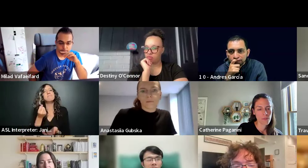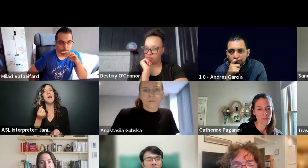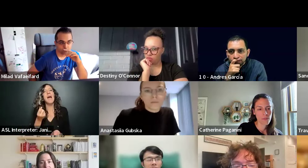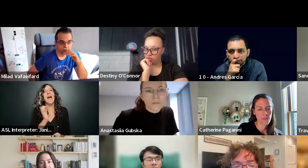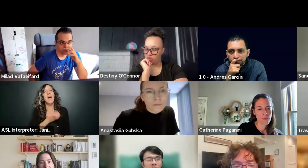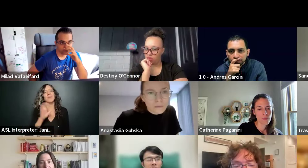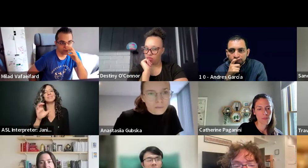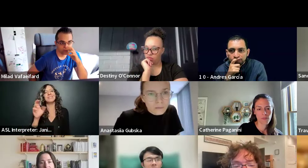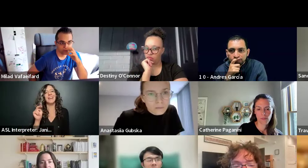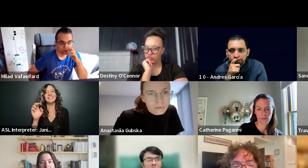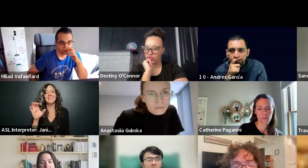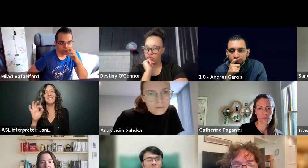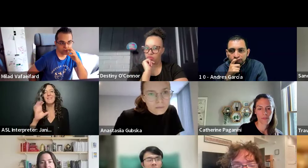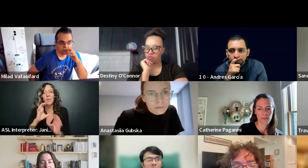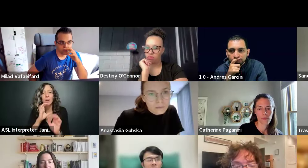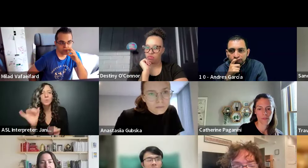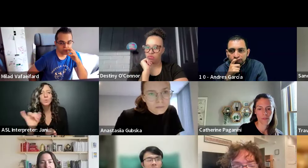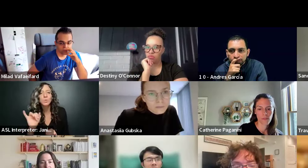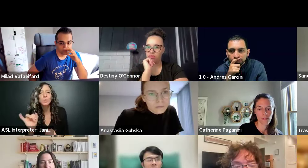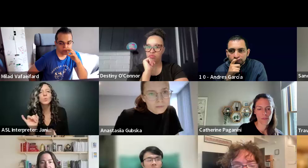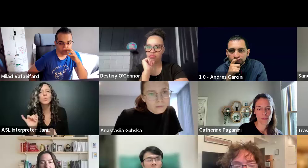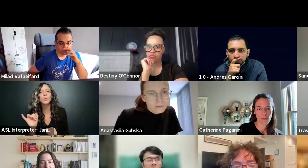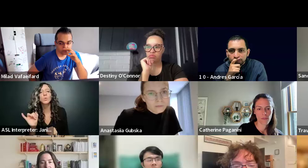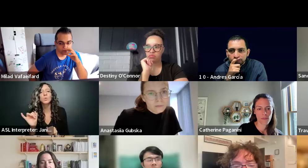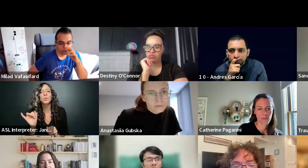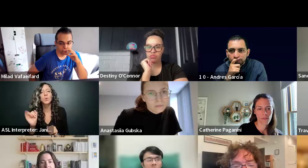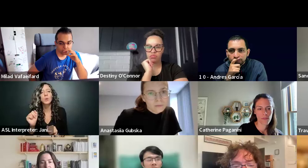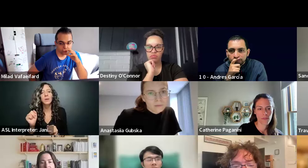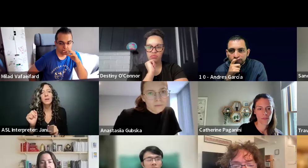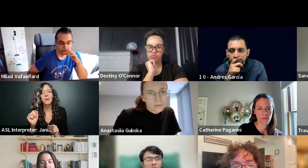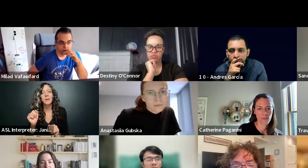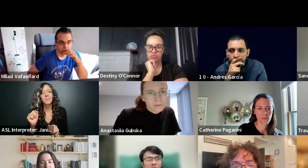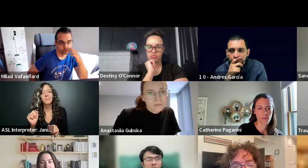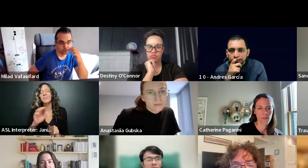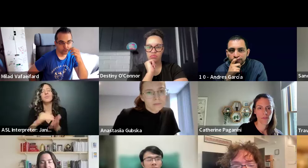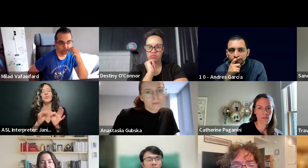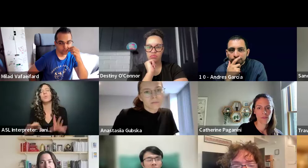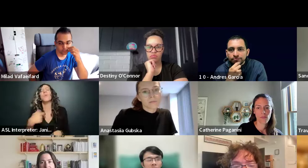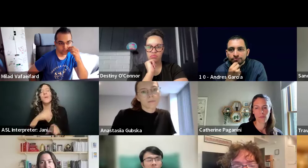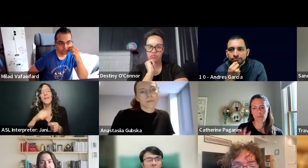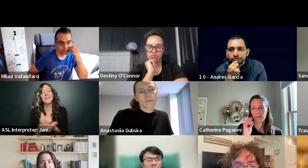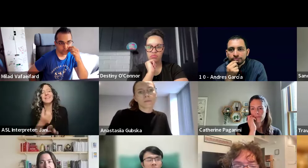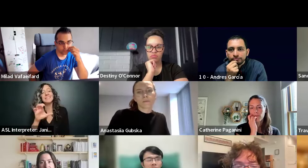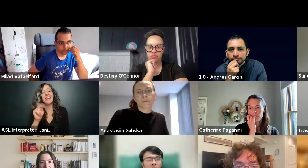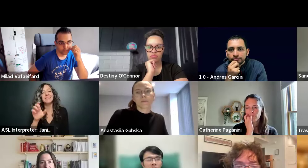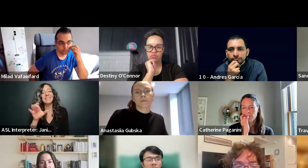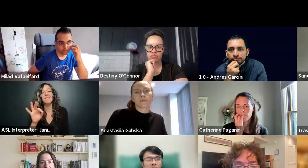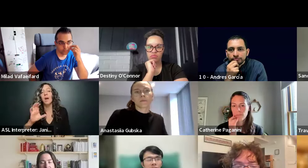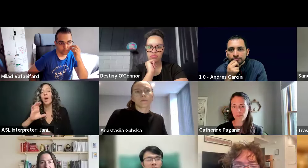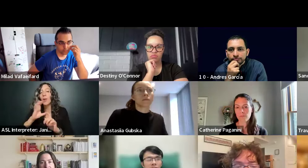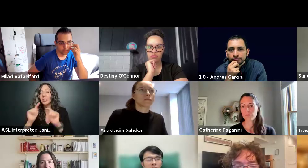to, I mean, we can leverage the CNC of communications team to help spread the word about our best practices.